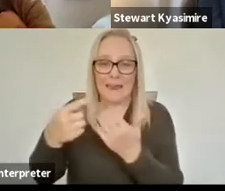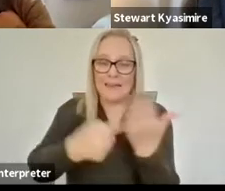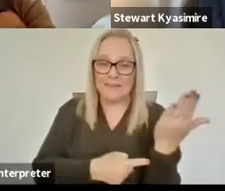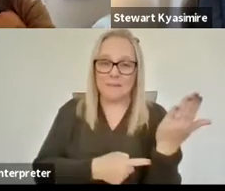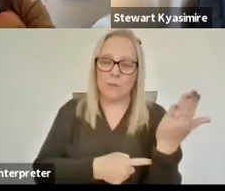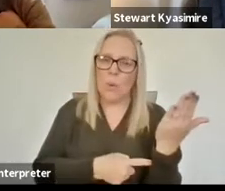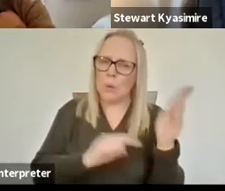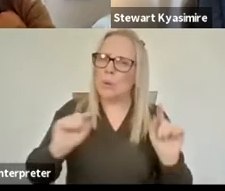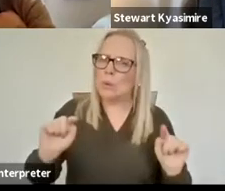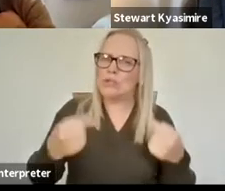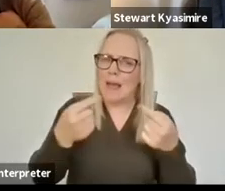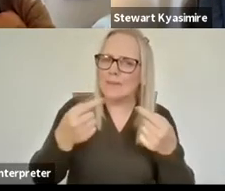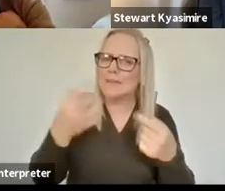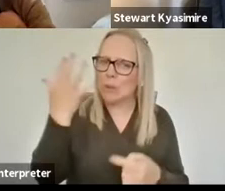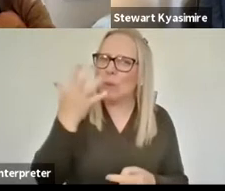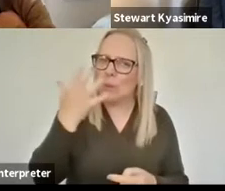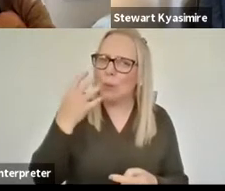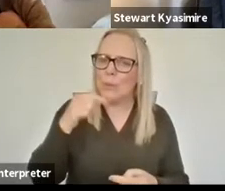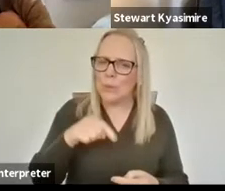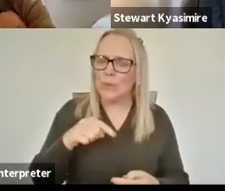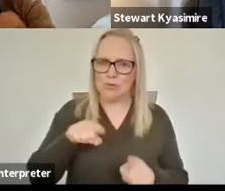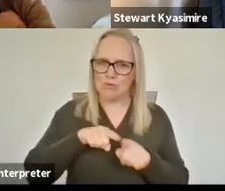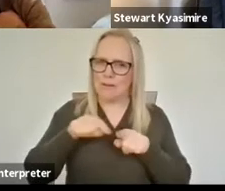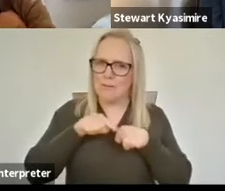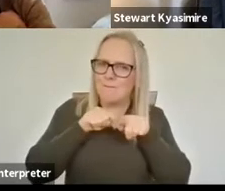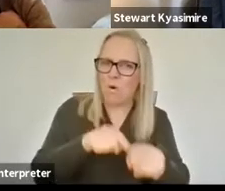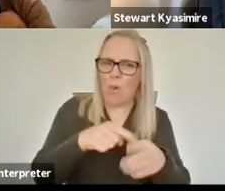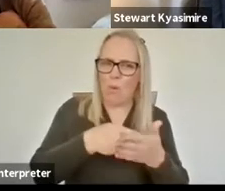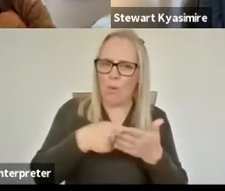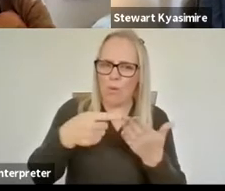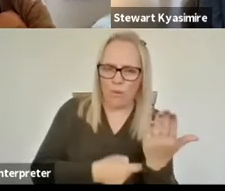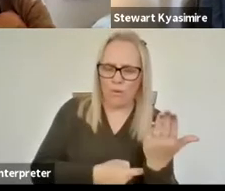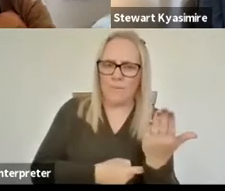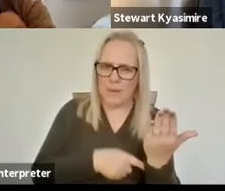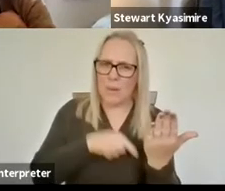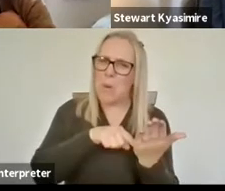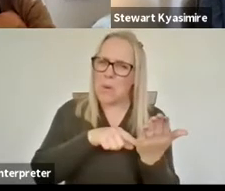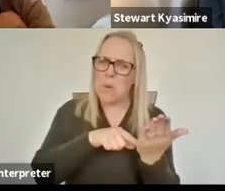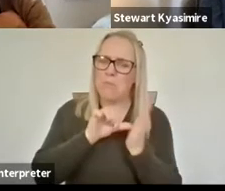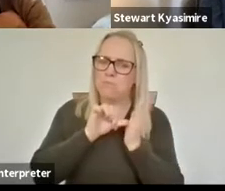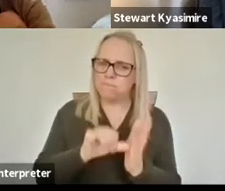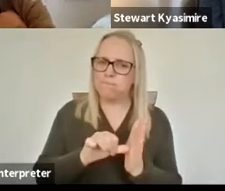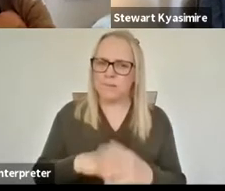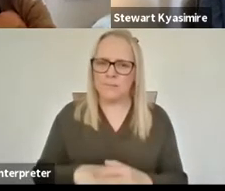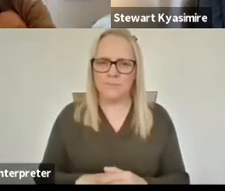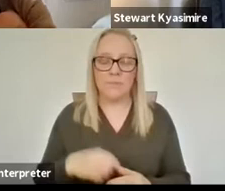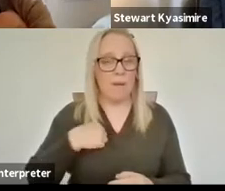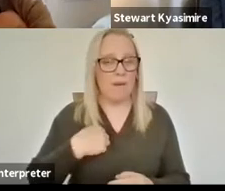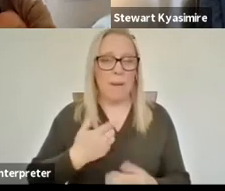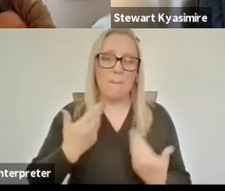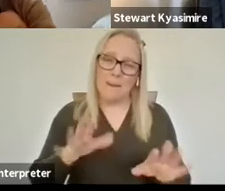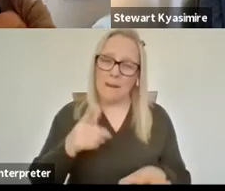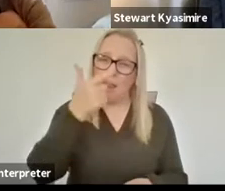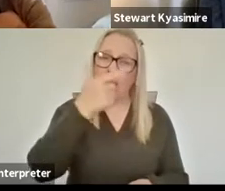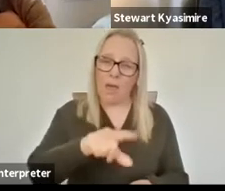imagine um uh what that is like so that's a guide that we all had to follow um but I've been fortunate enough to be able